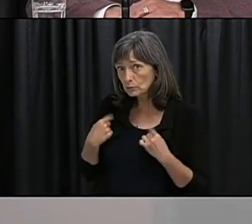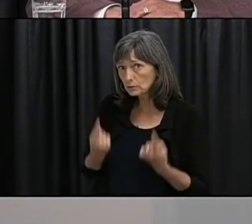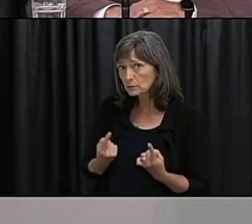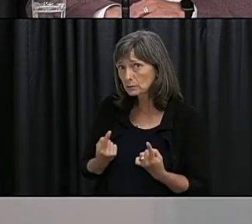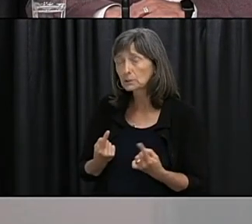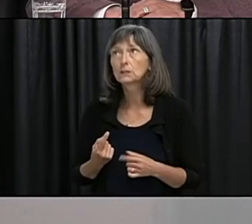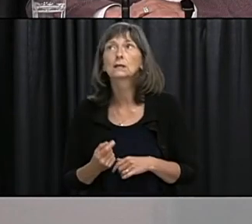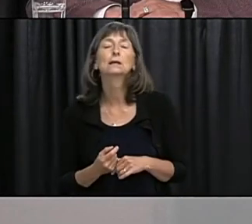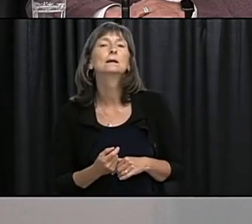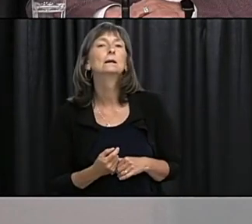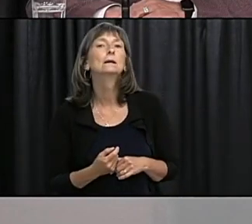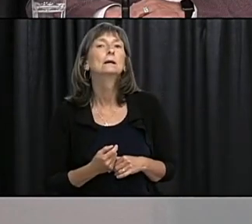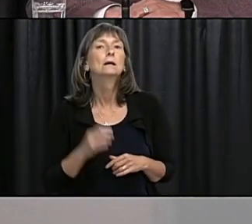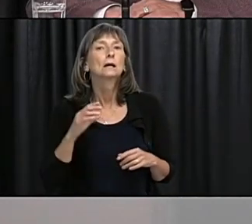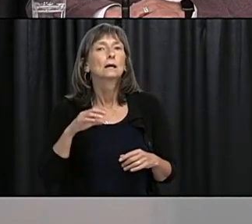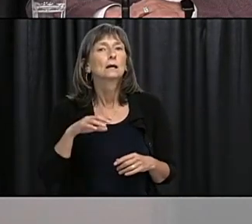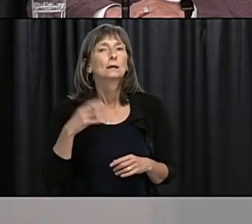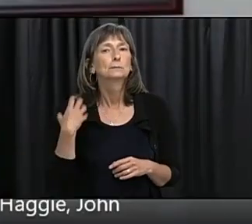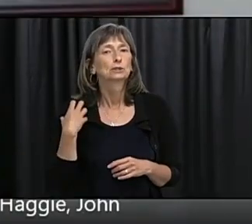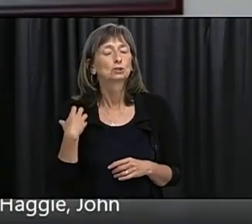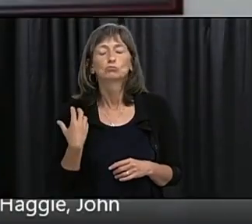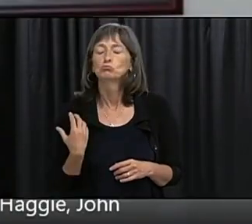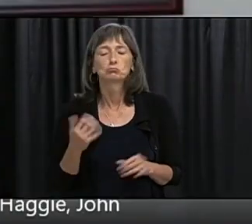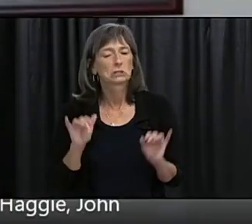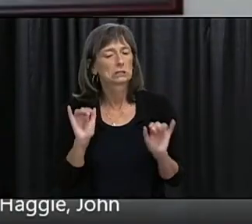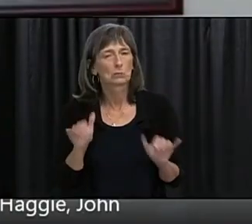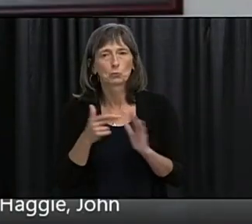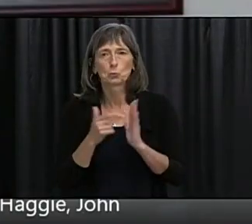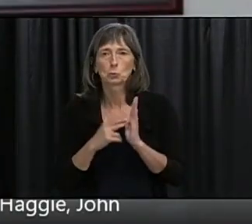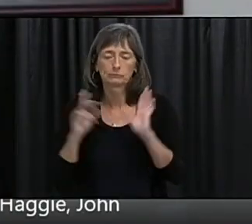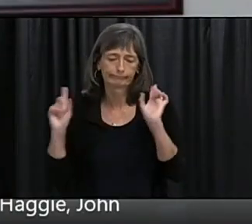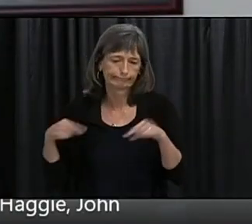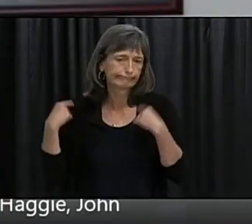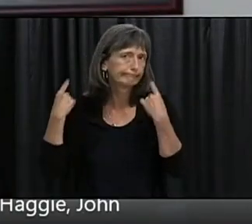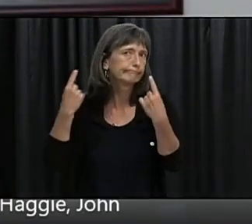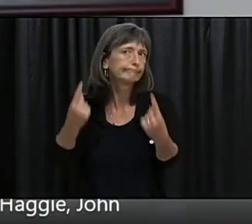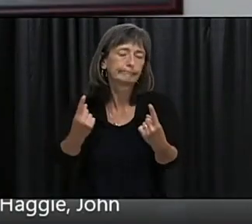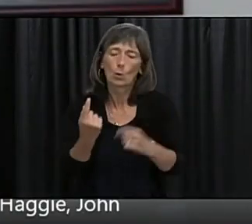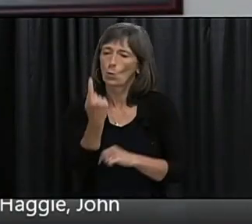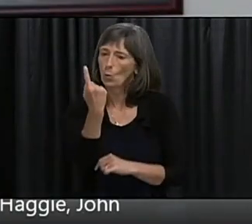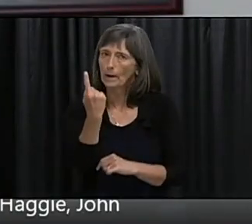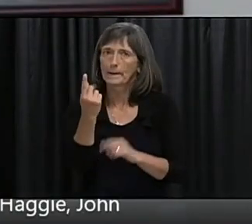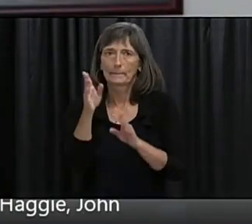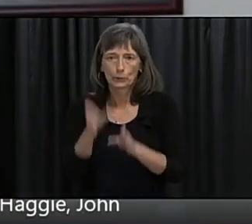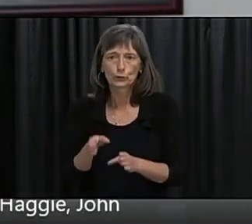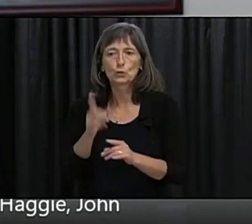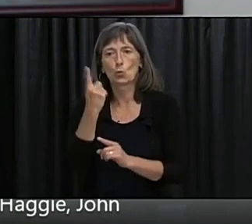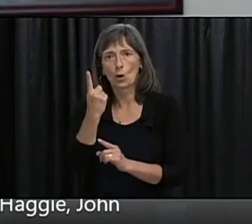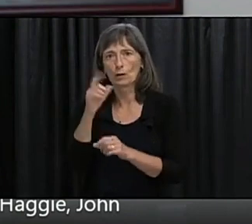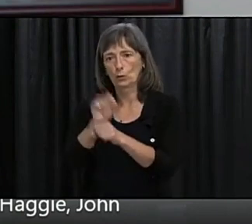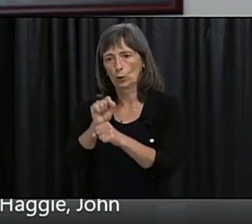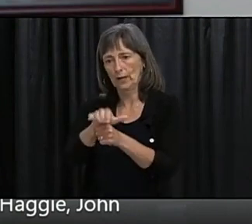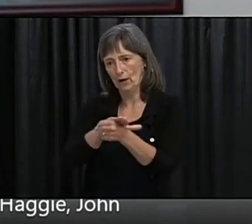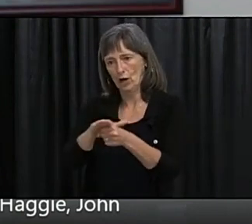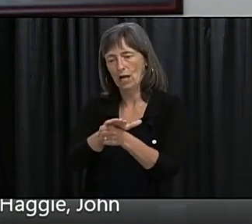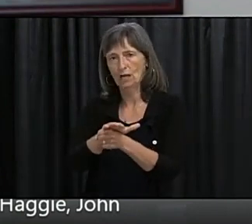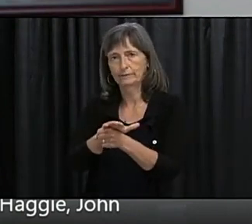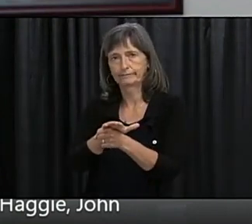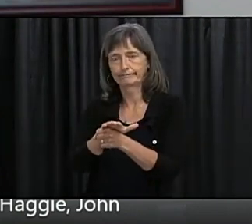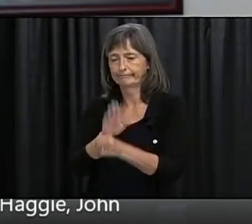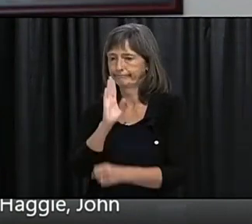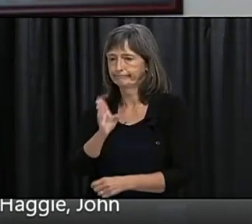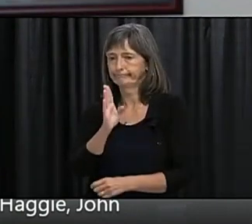Patrick we have made no changes to either of those we still have a one worker one home policy